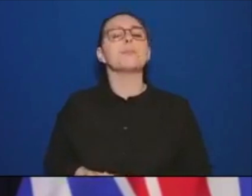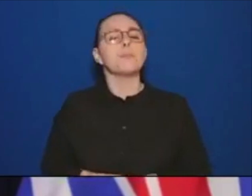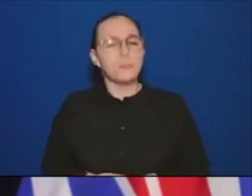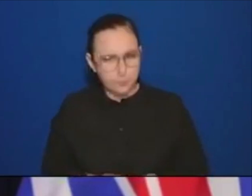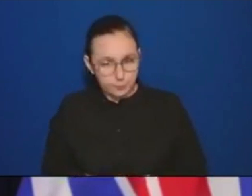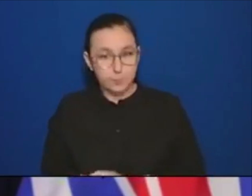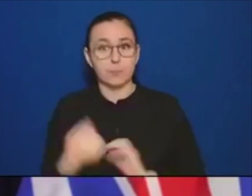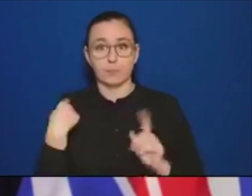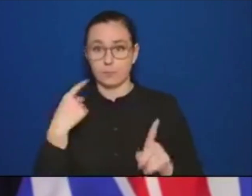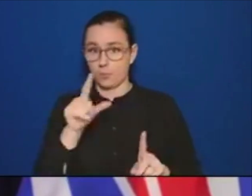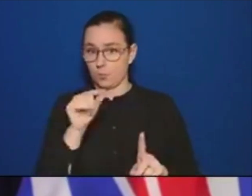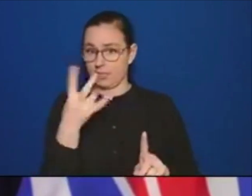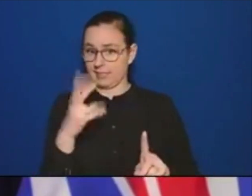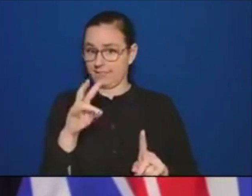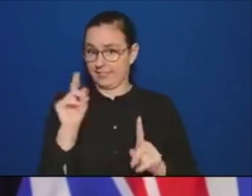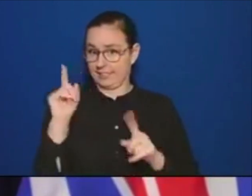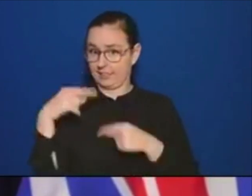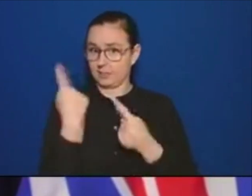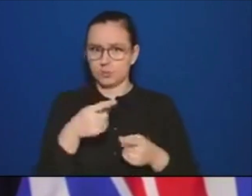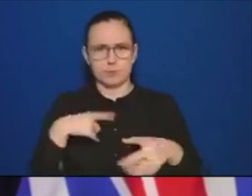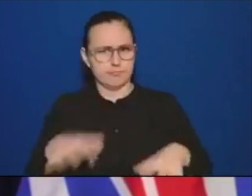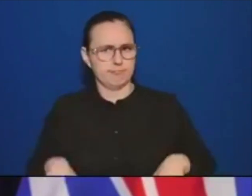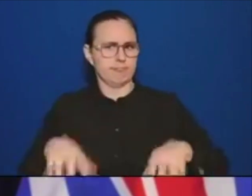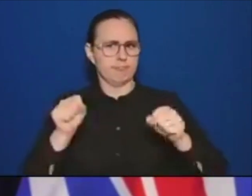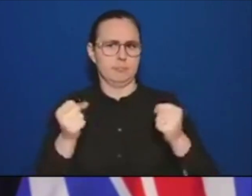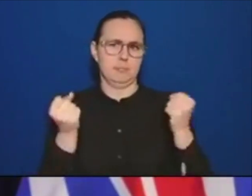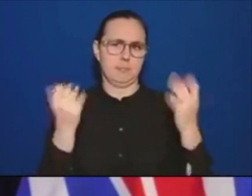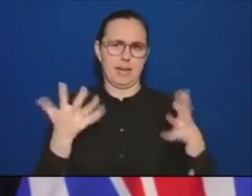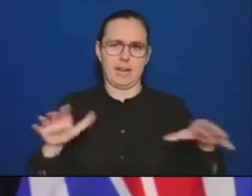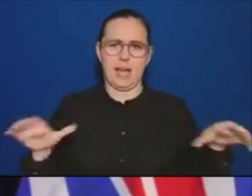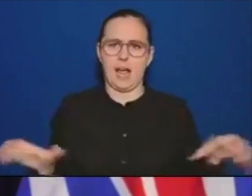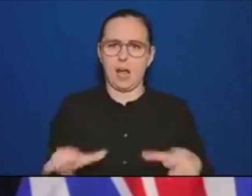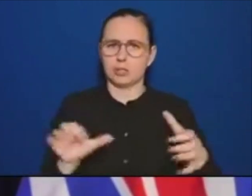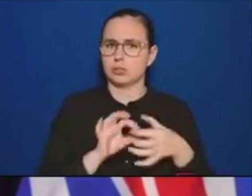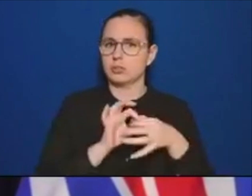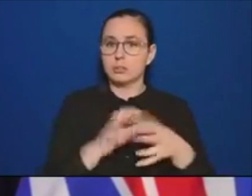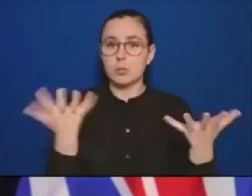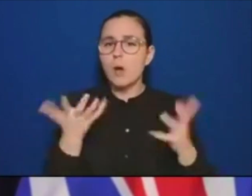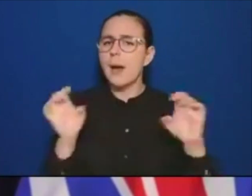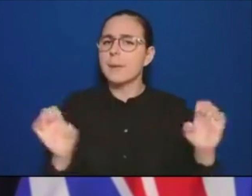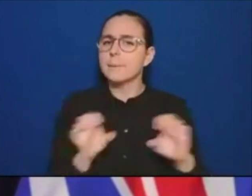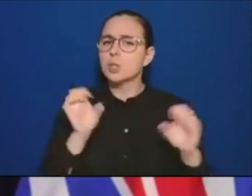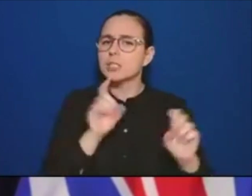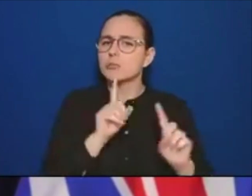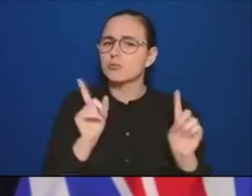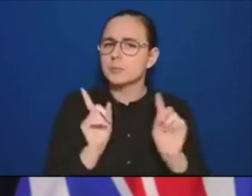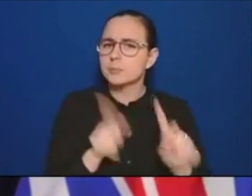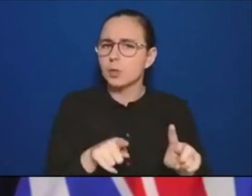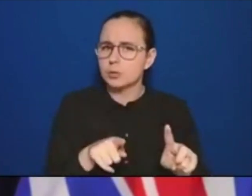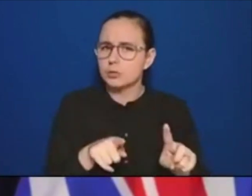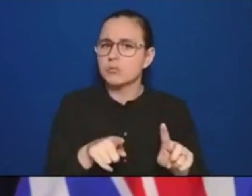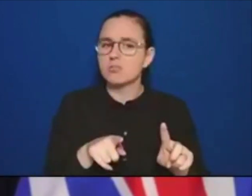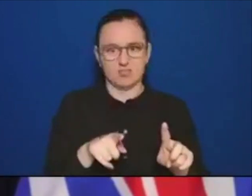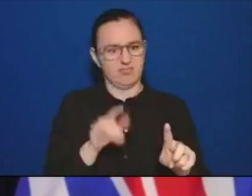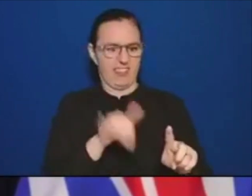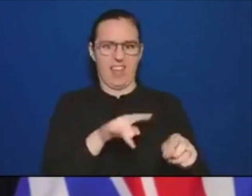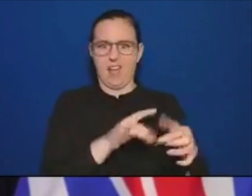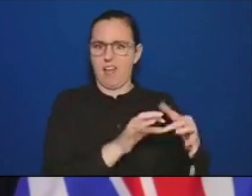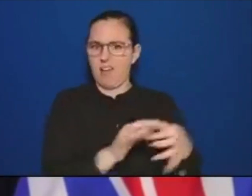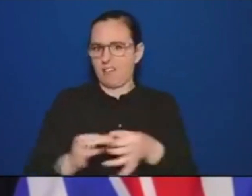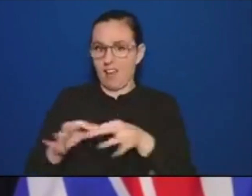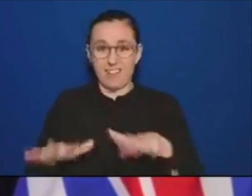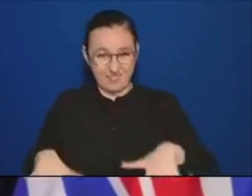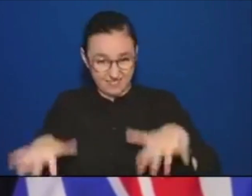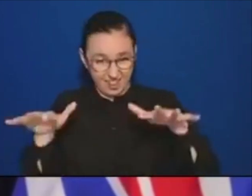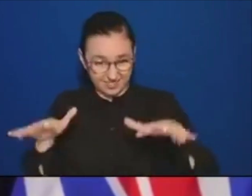in terms of around emergency preparedness. And that obviously involves dikes and flooding. One, as I've outlined before,